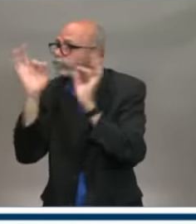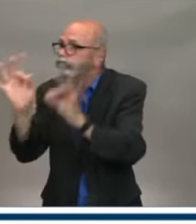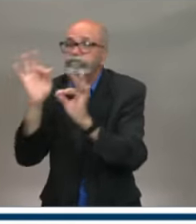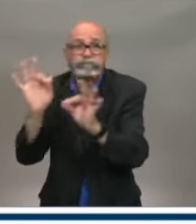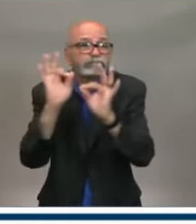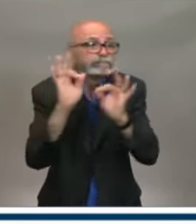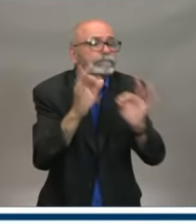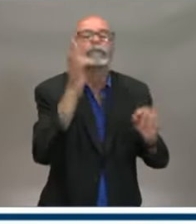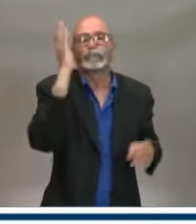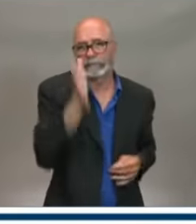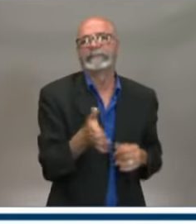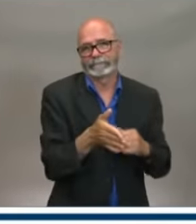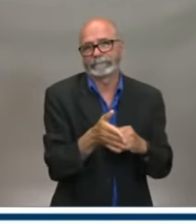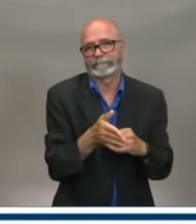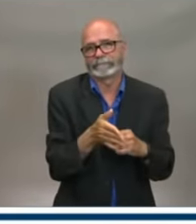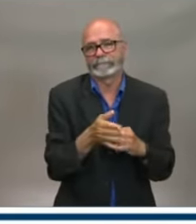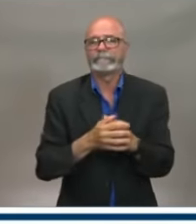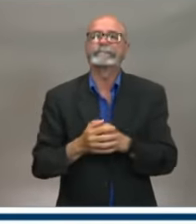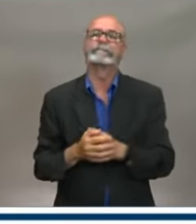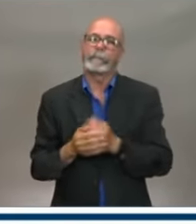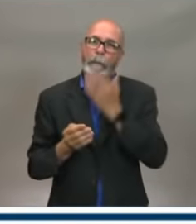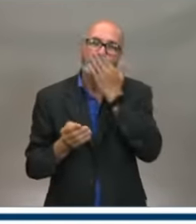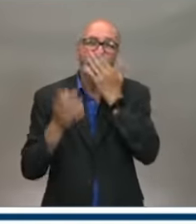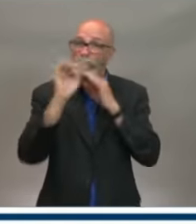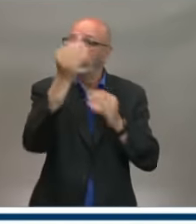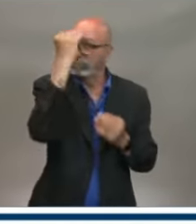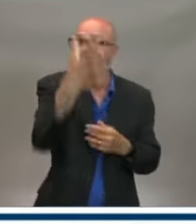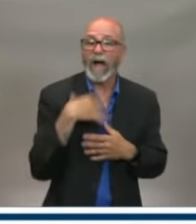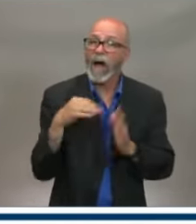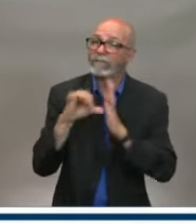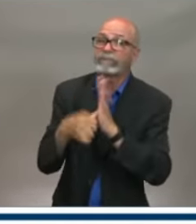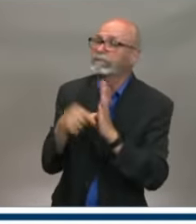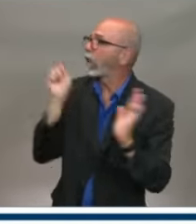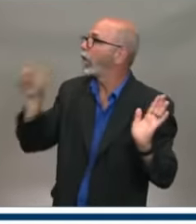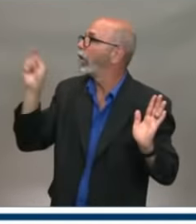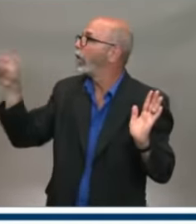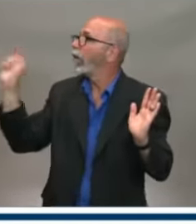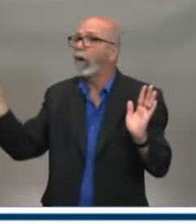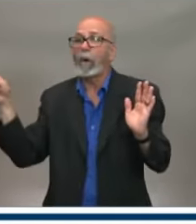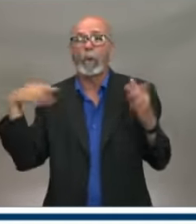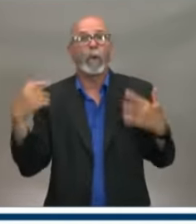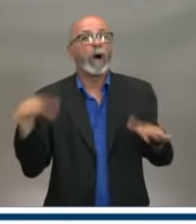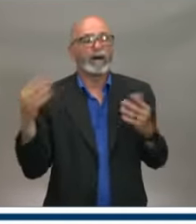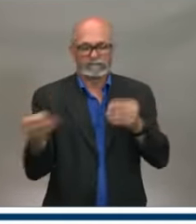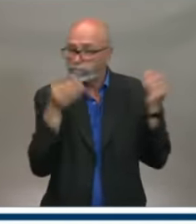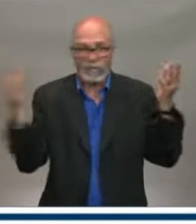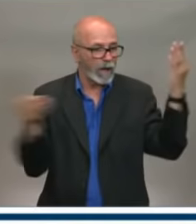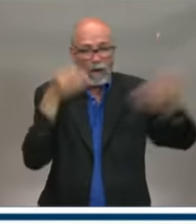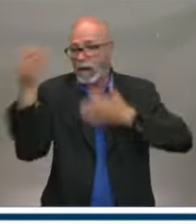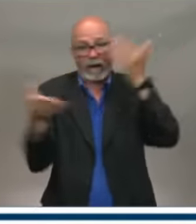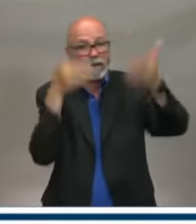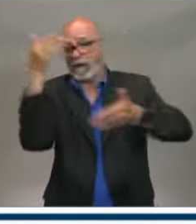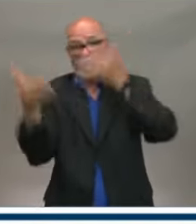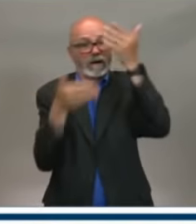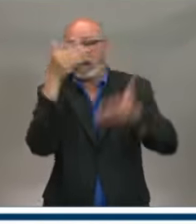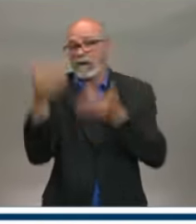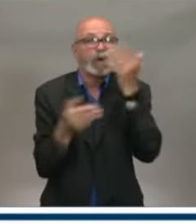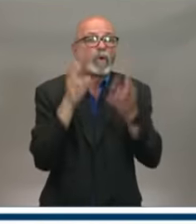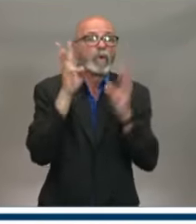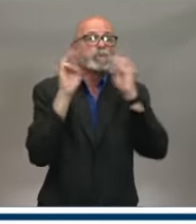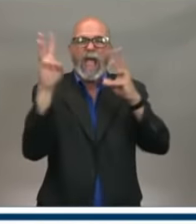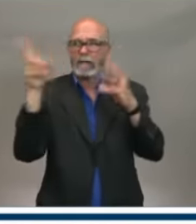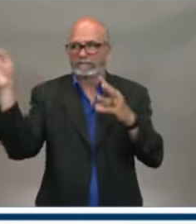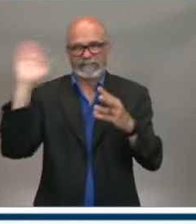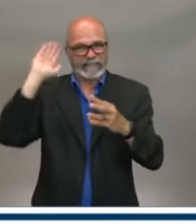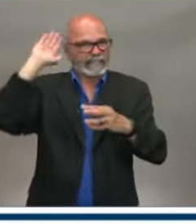have in the community. I've been impressed with the comprehensive plans that I've received so far and the thinking that's gone into those plans.